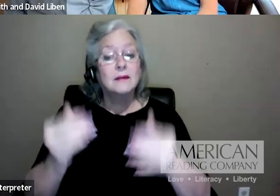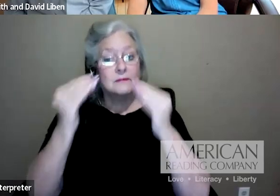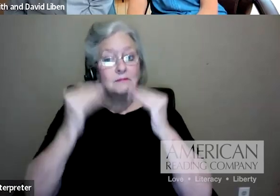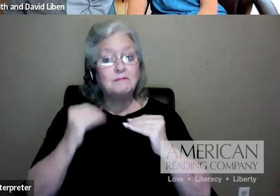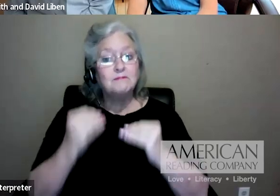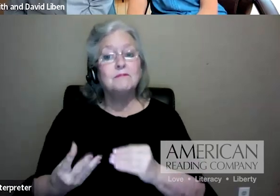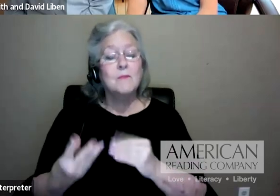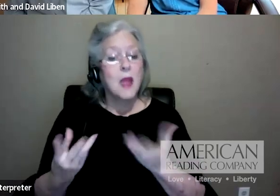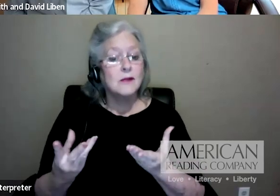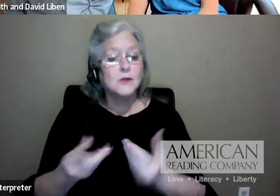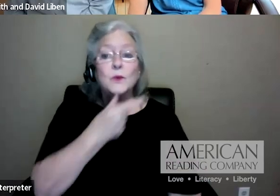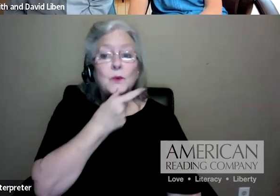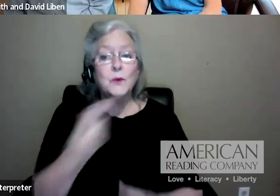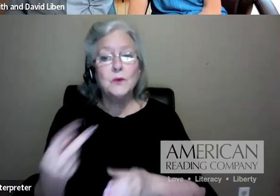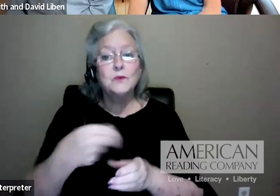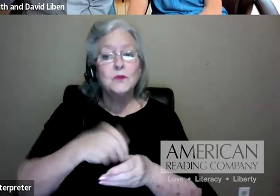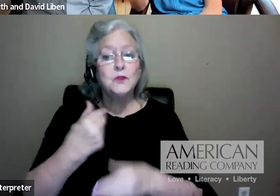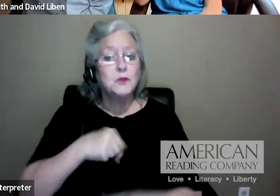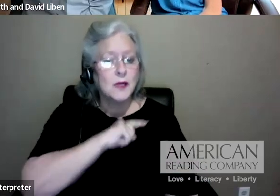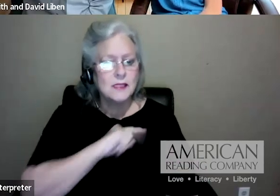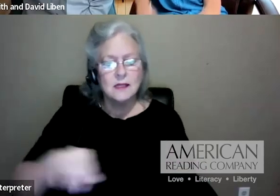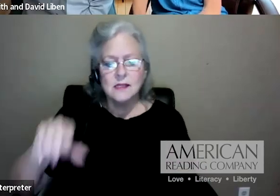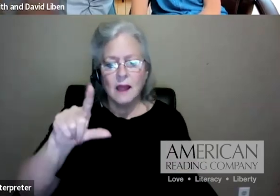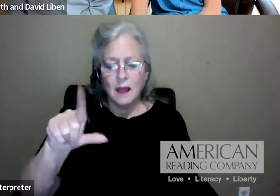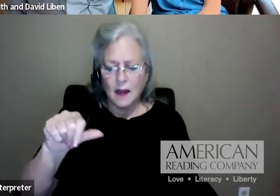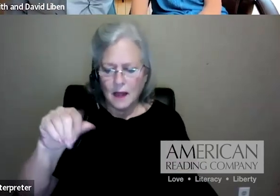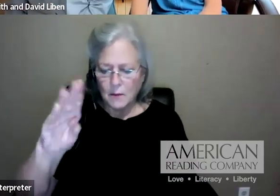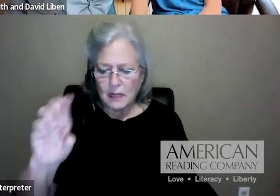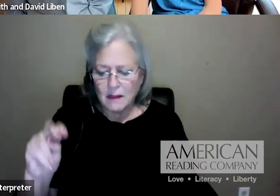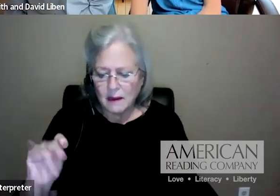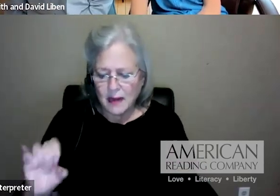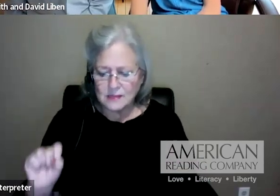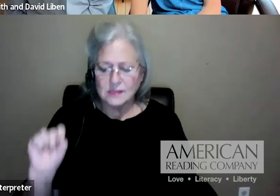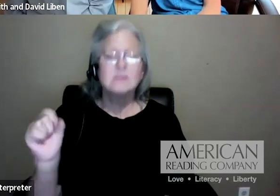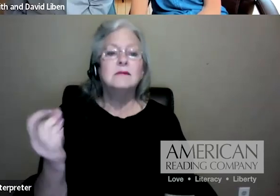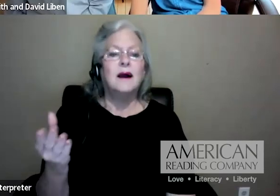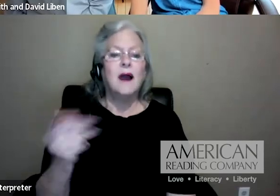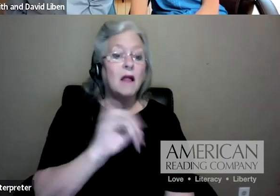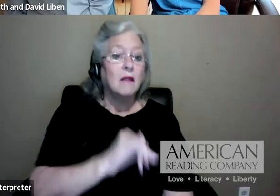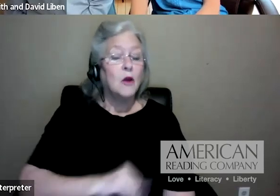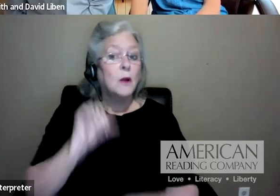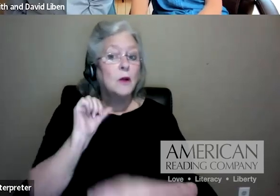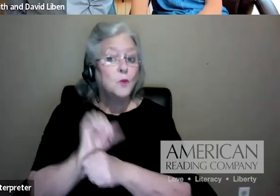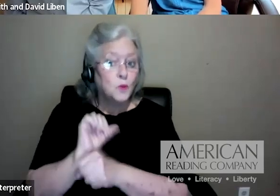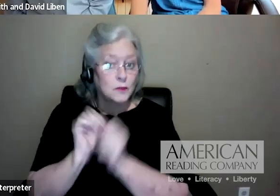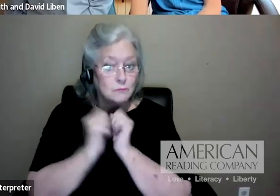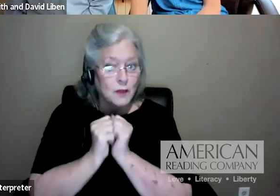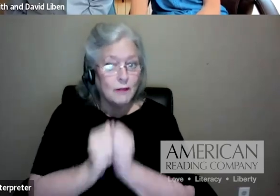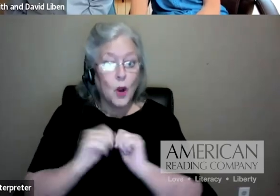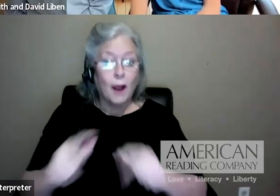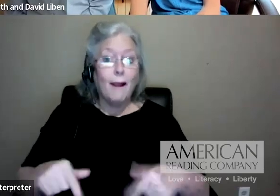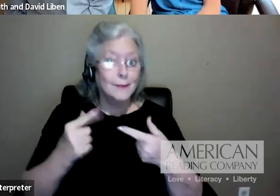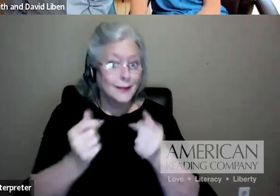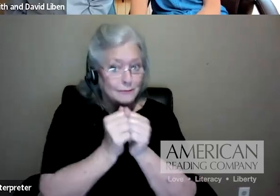David and Meredith, who've been working together and living together for more than 30 years